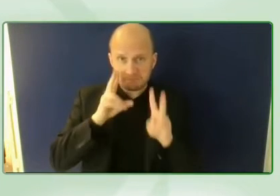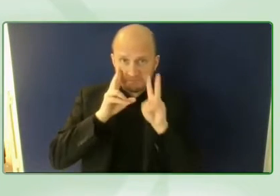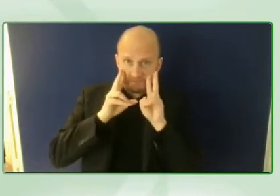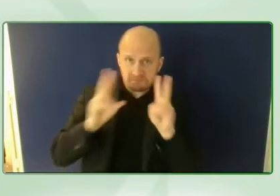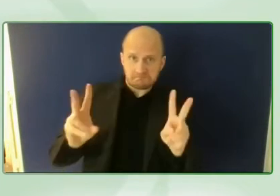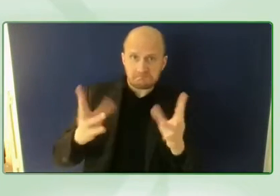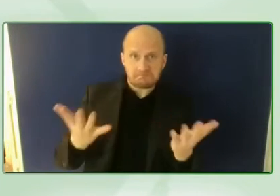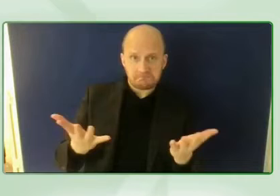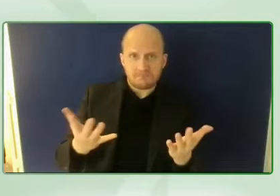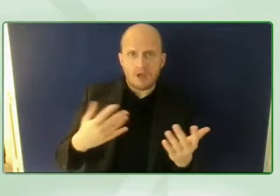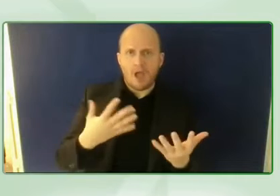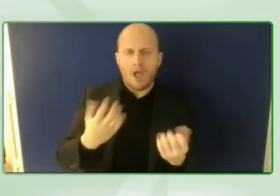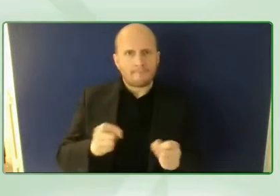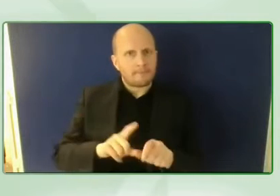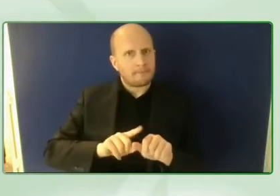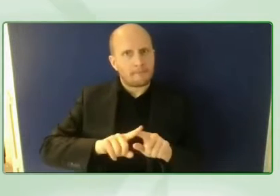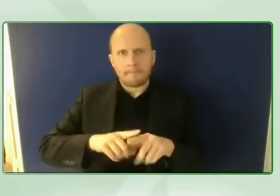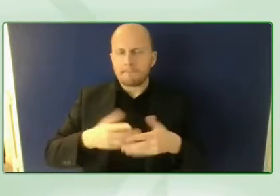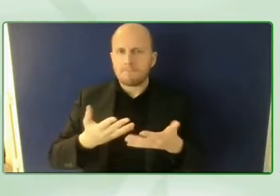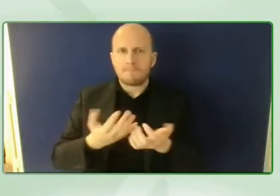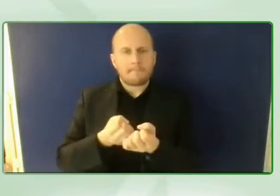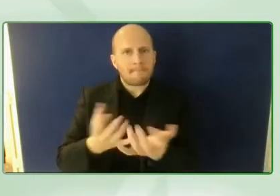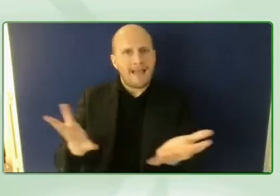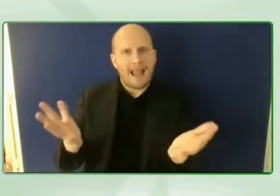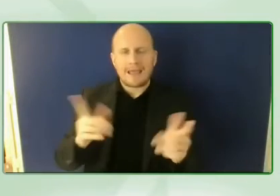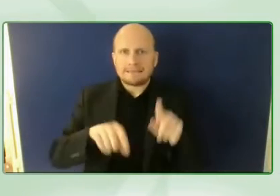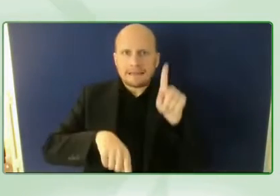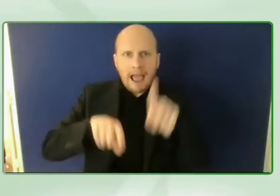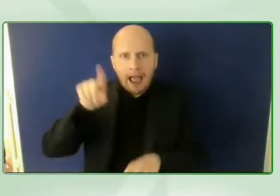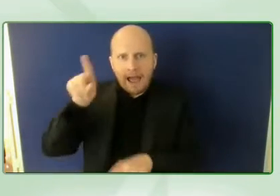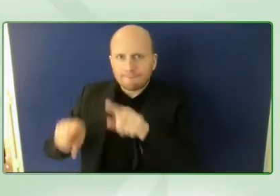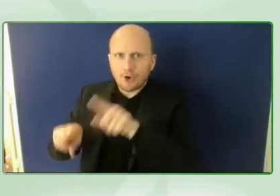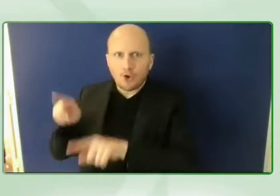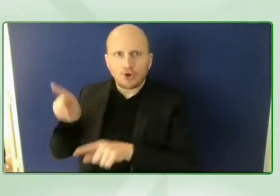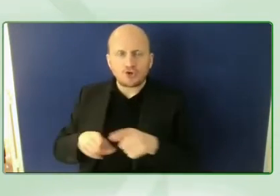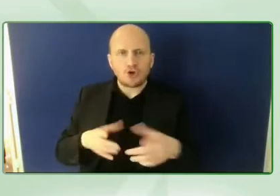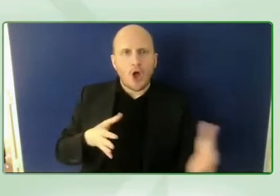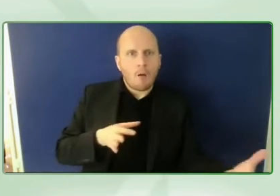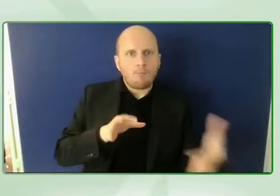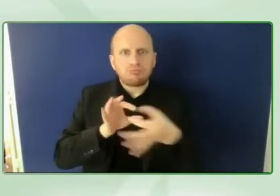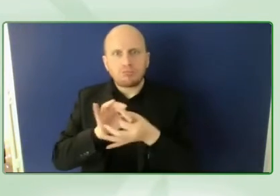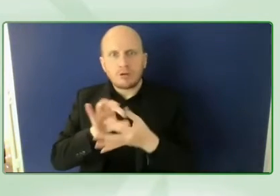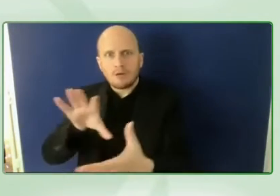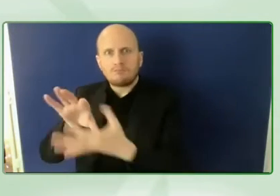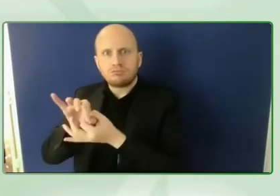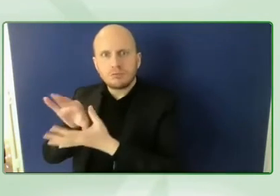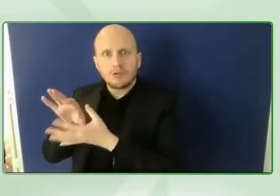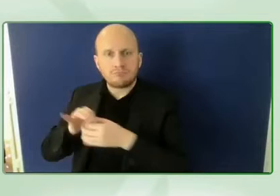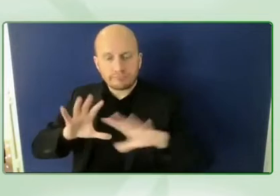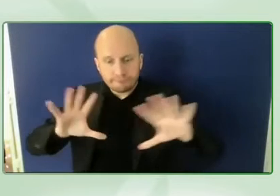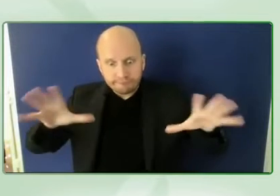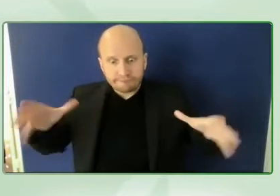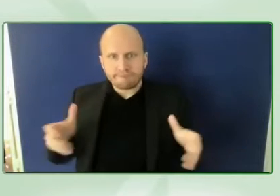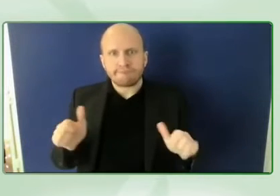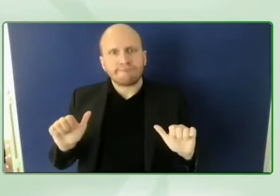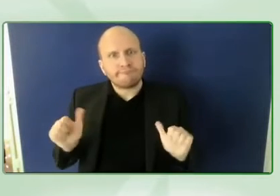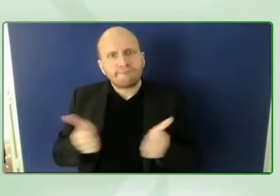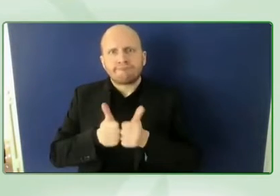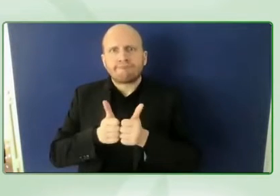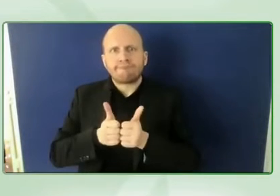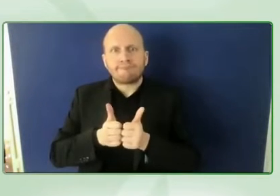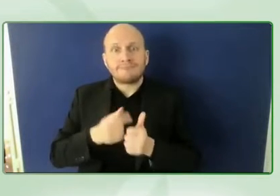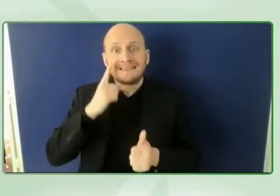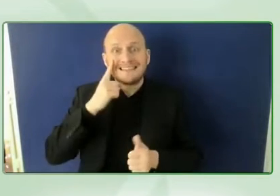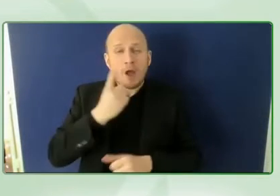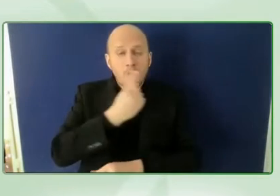stakeholders have come together and that that sounds a bit bureaucratic but it but it means that there's buying not just at the grassroots level but right to the